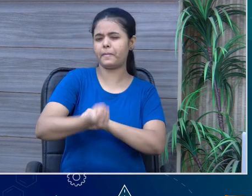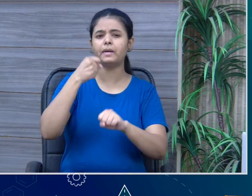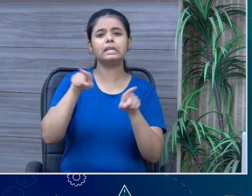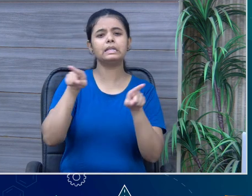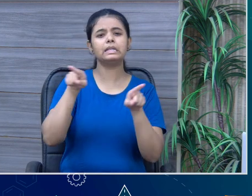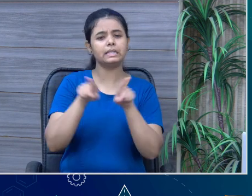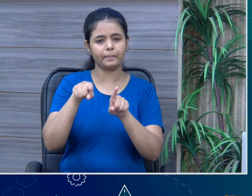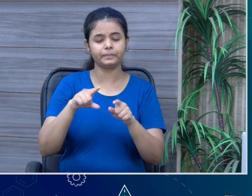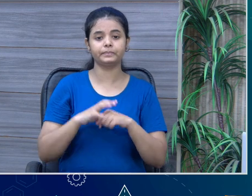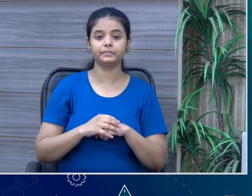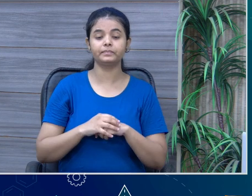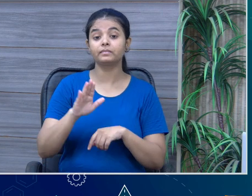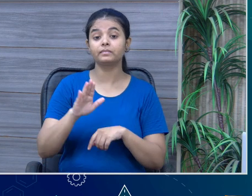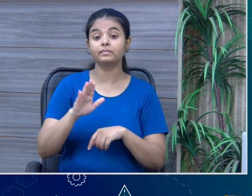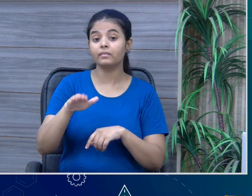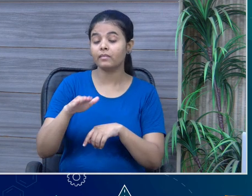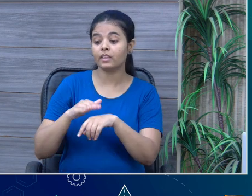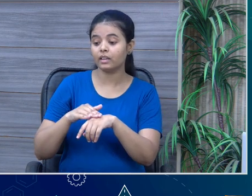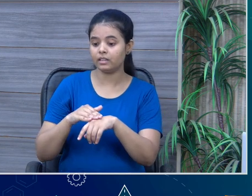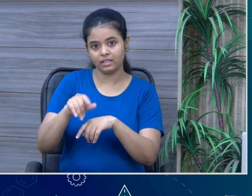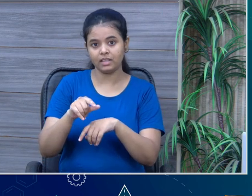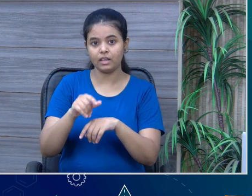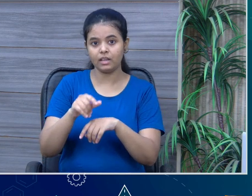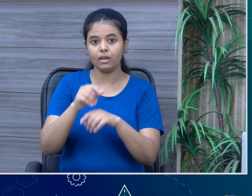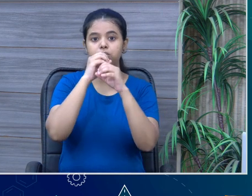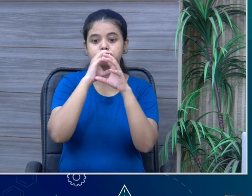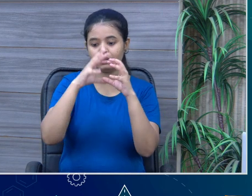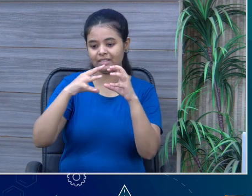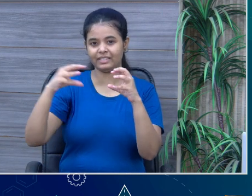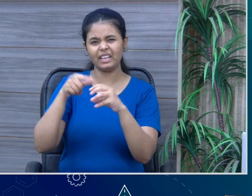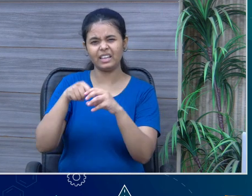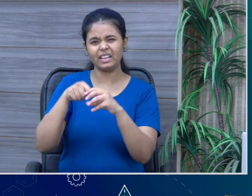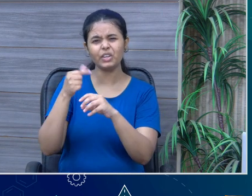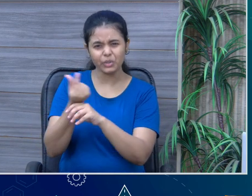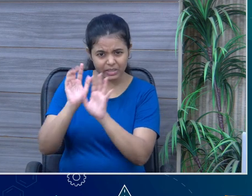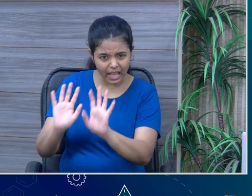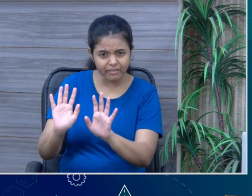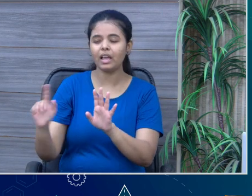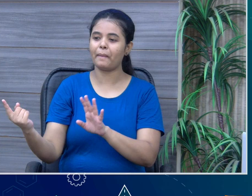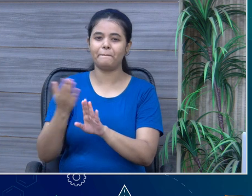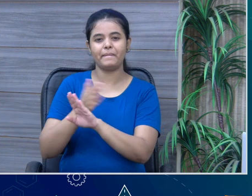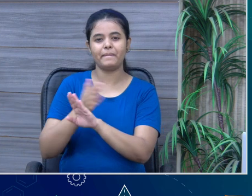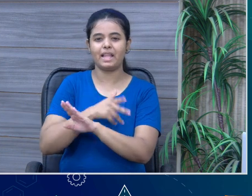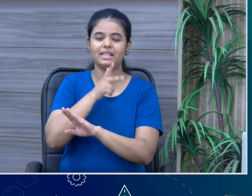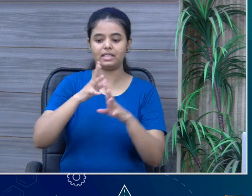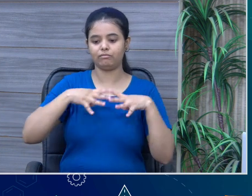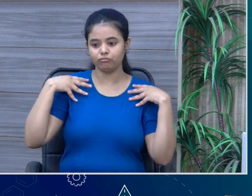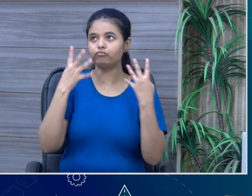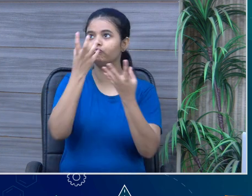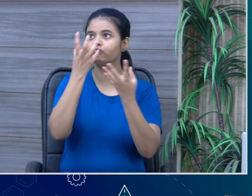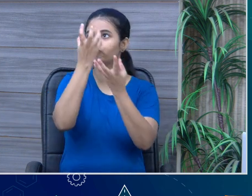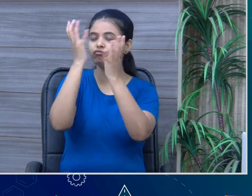ma'am, what is the use of these sea shells? You said we can use it for ornaments. Other than that?